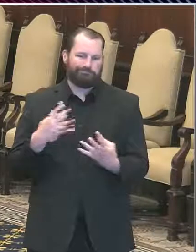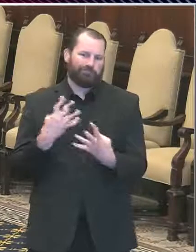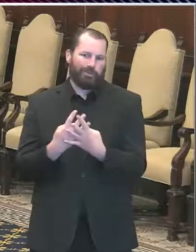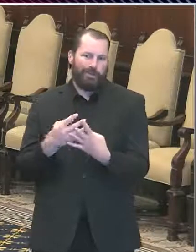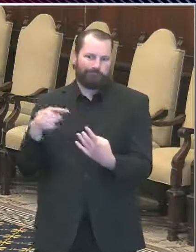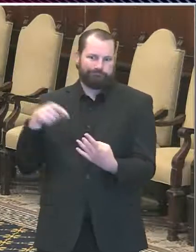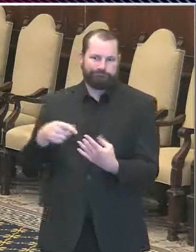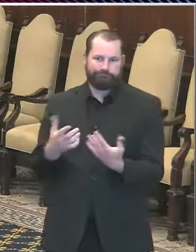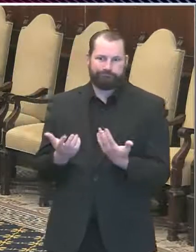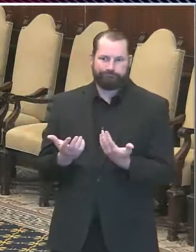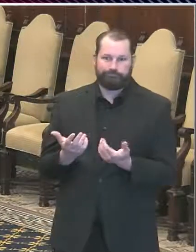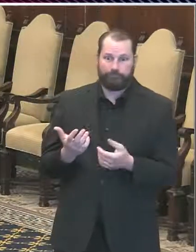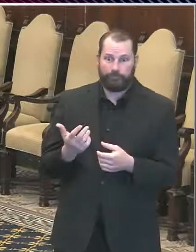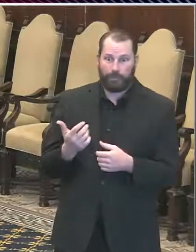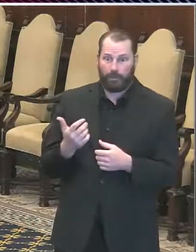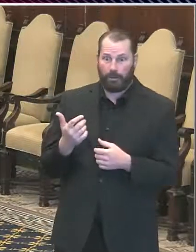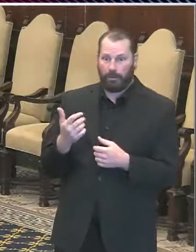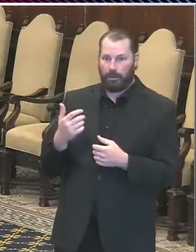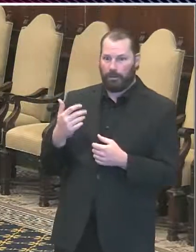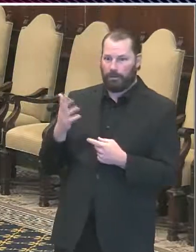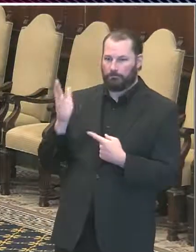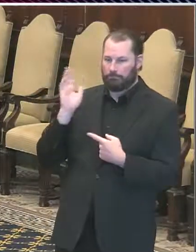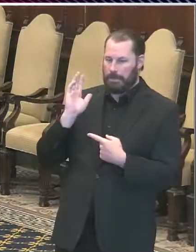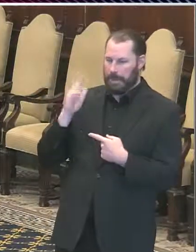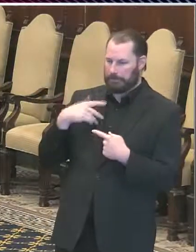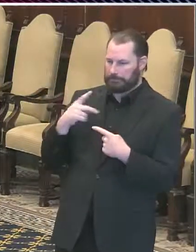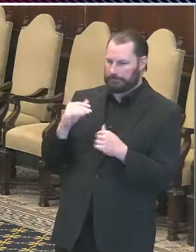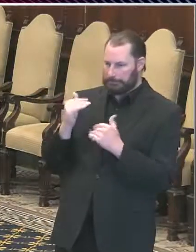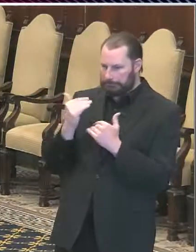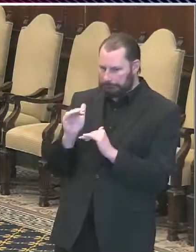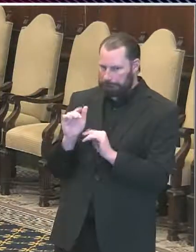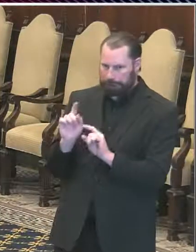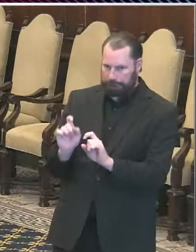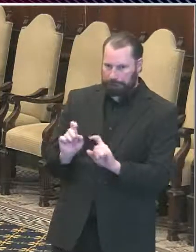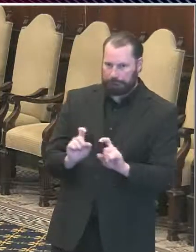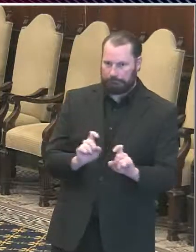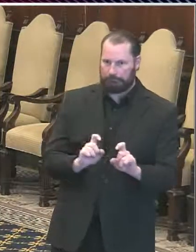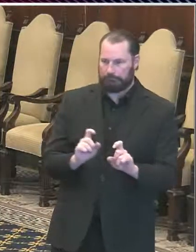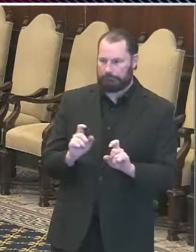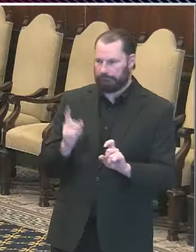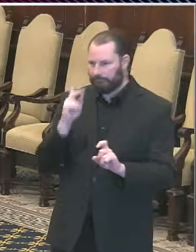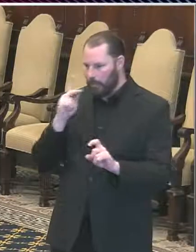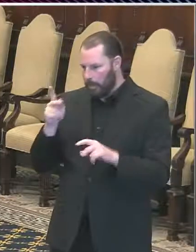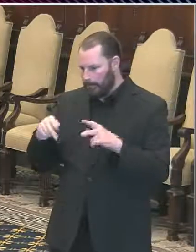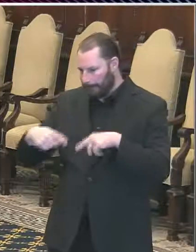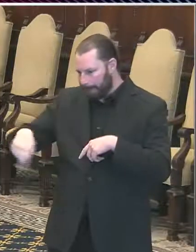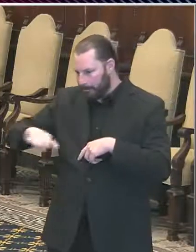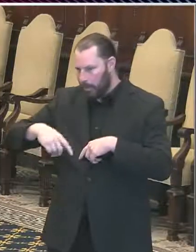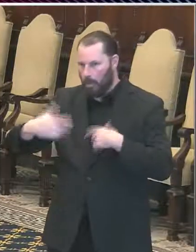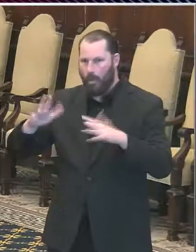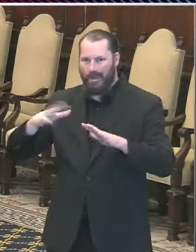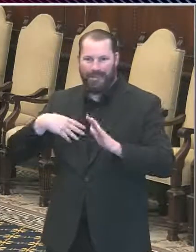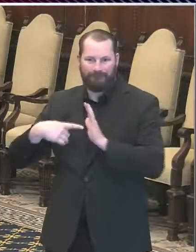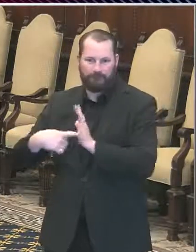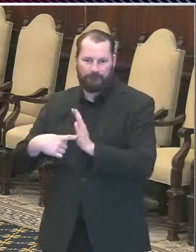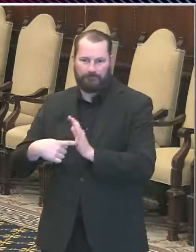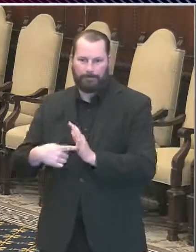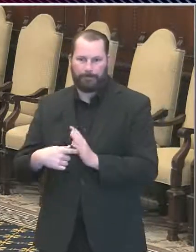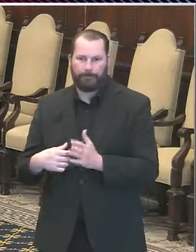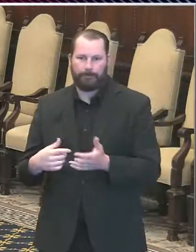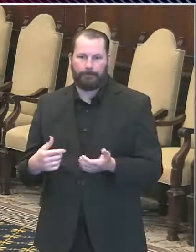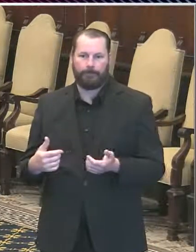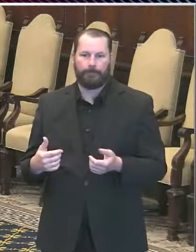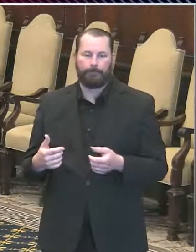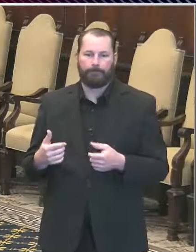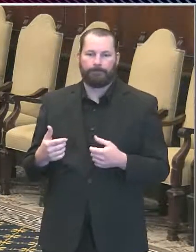past, we have limited our testing in the jail to inmates who have symptoms. And, you there's been a lot of work done to contain the infection around people who have symptoms.